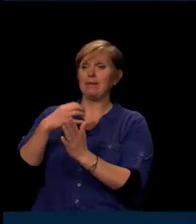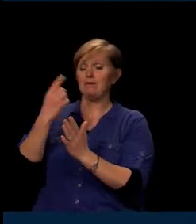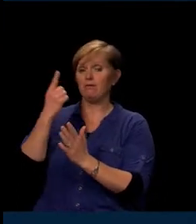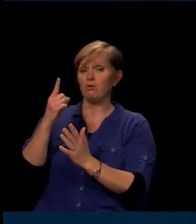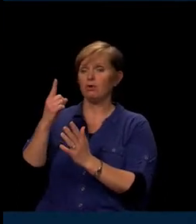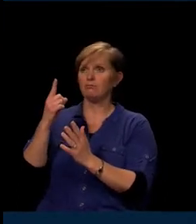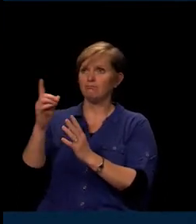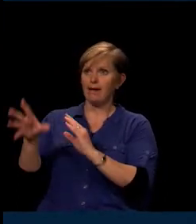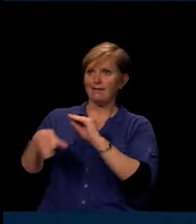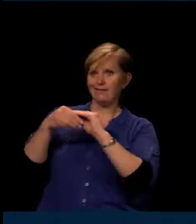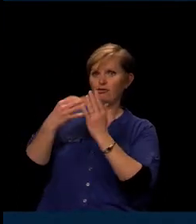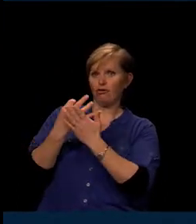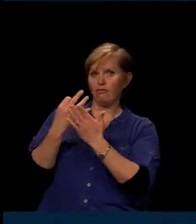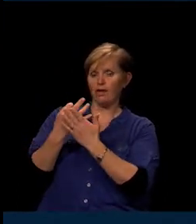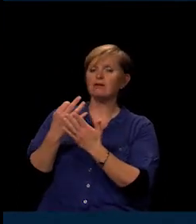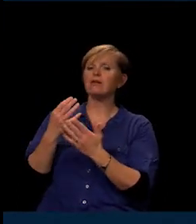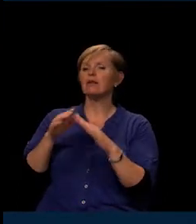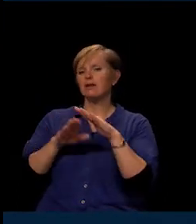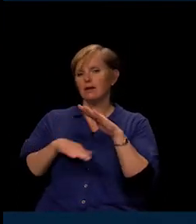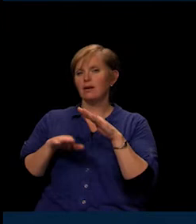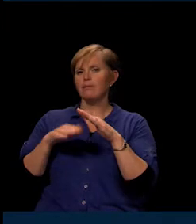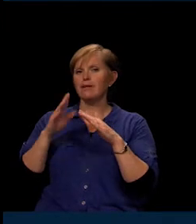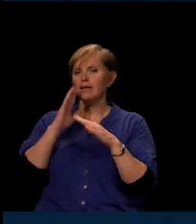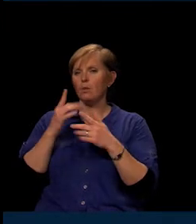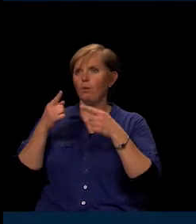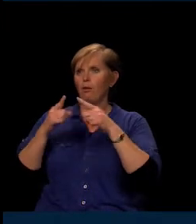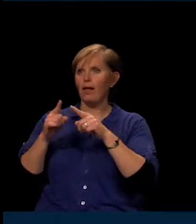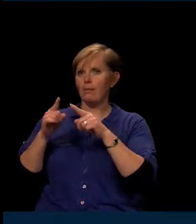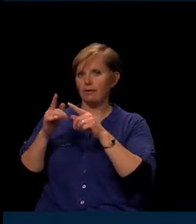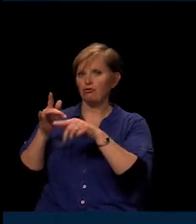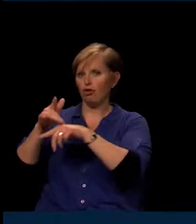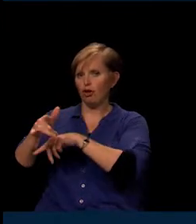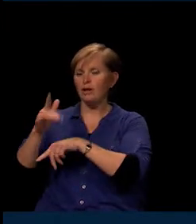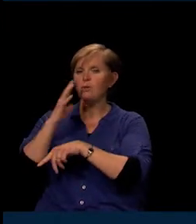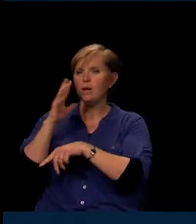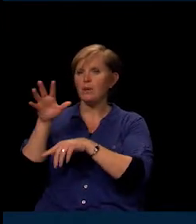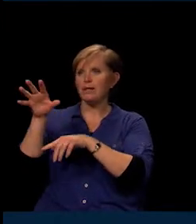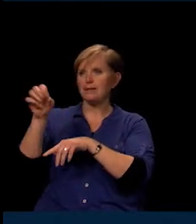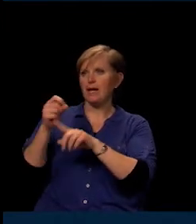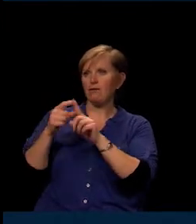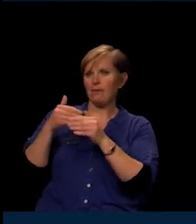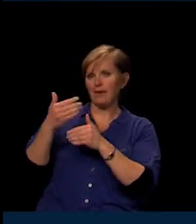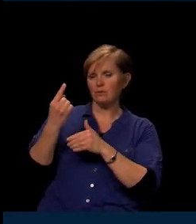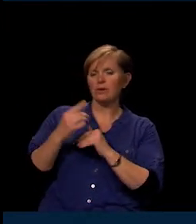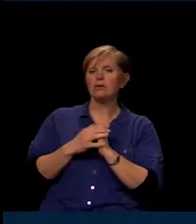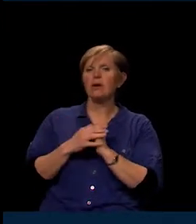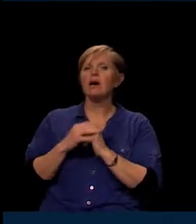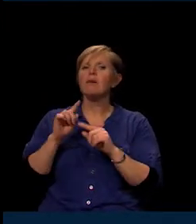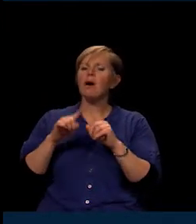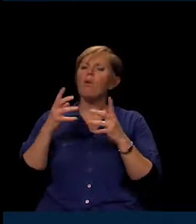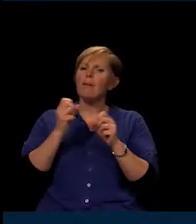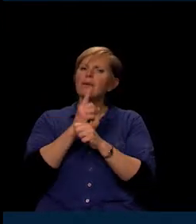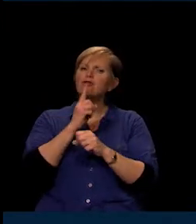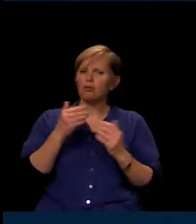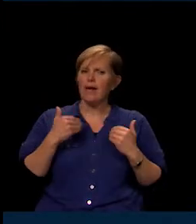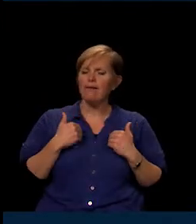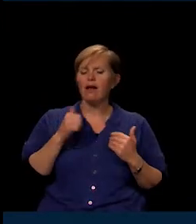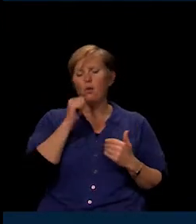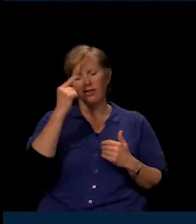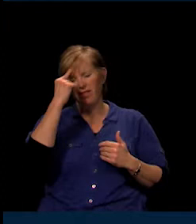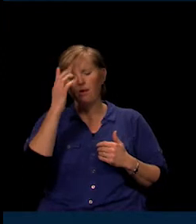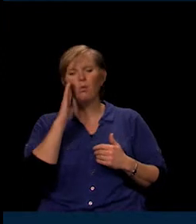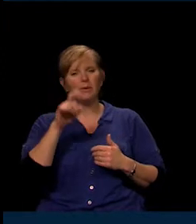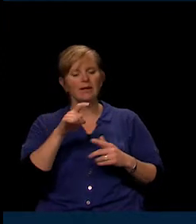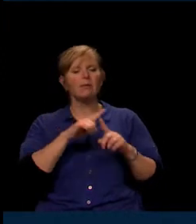coming early. They'll take it from our next one, but I just want to make sure we have it. I don't believe we'll need it, but I wanted the insurance